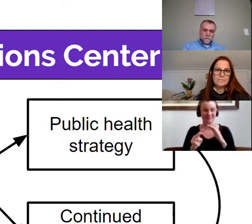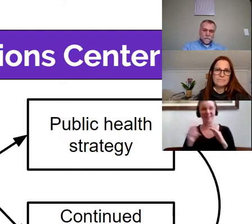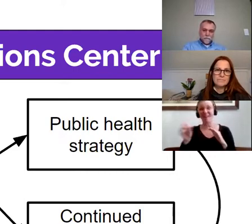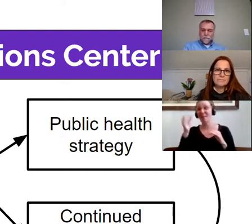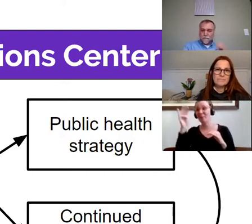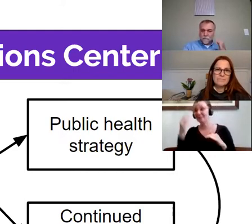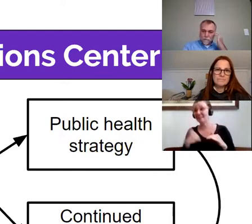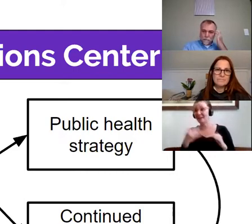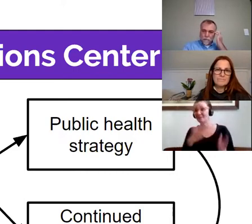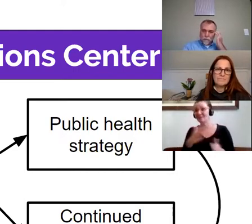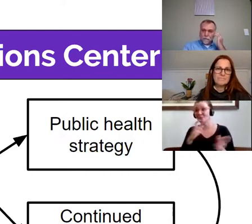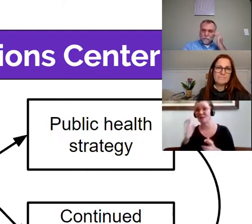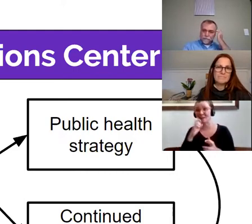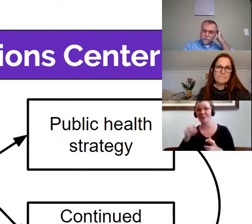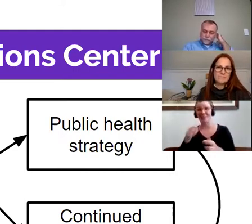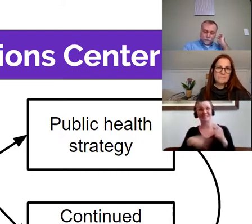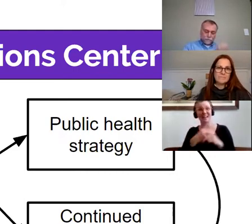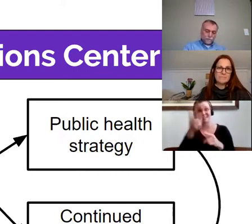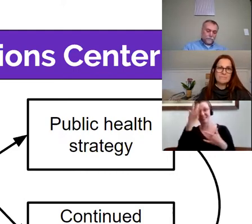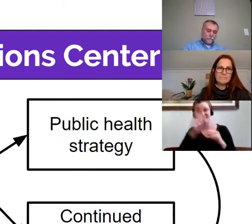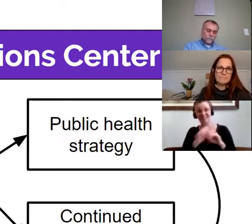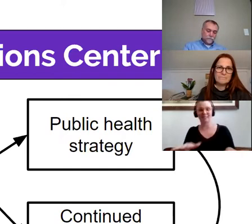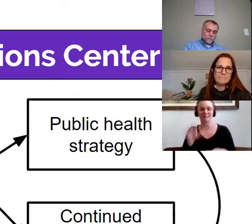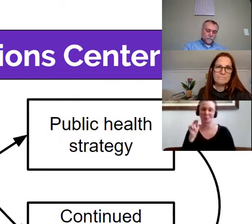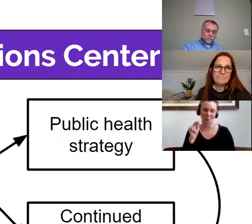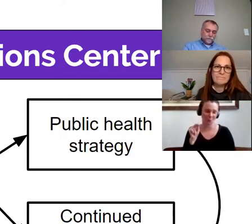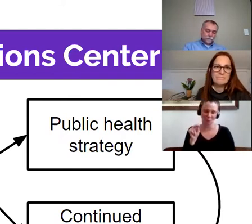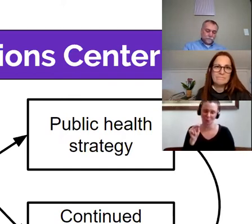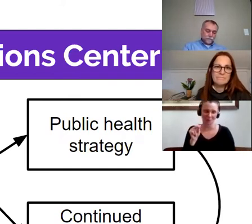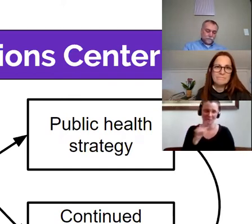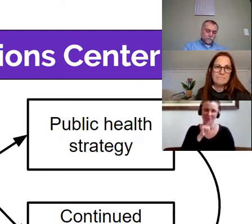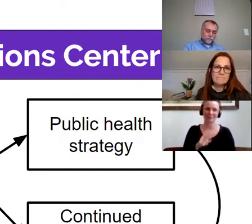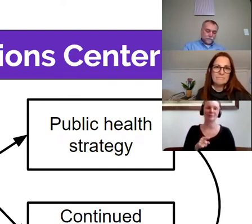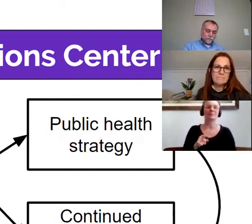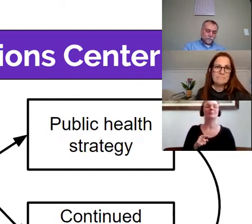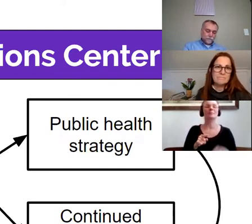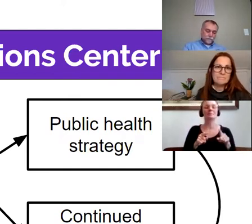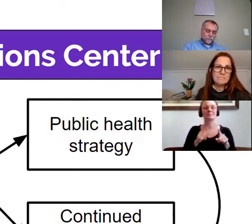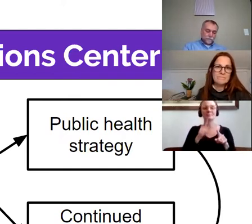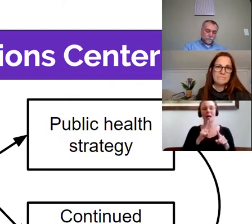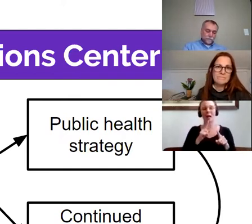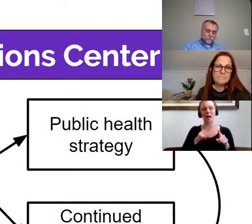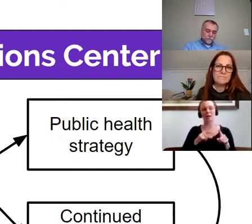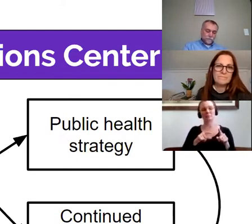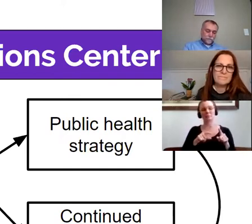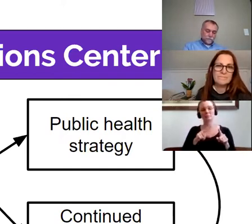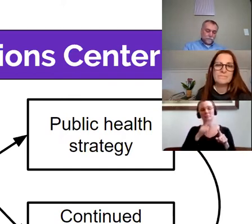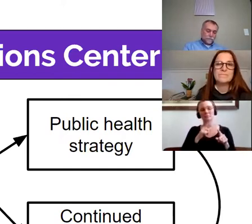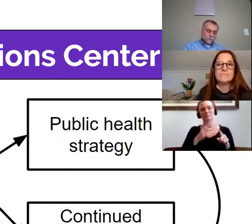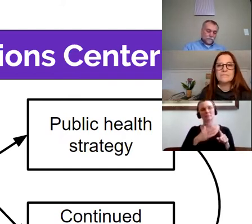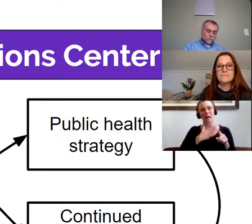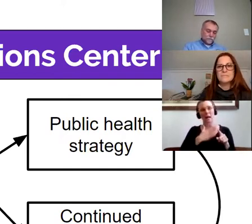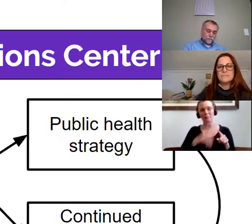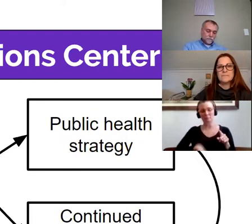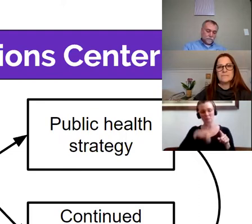the workforce in this community, whether they work in my office, whether mid-management staff, or they're an analyst, or